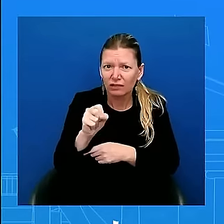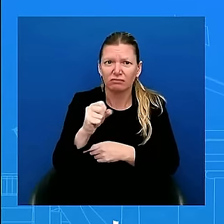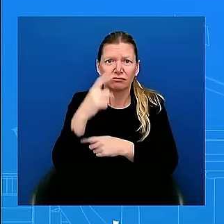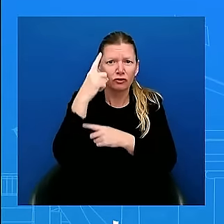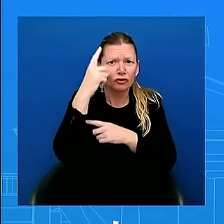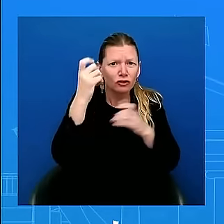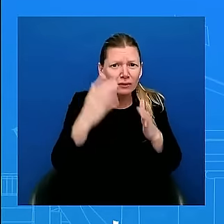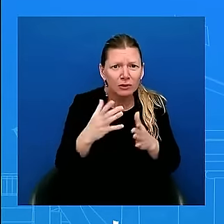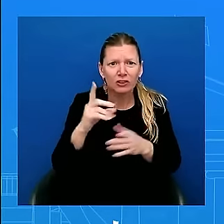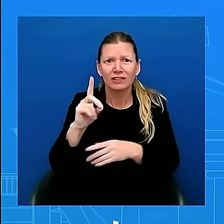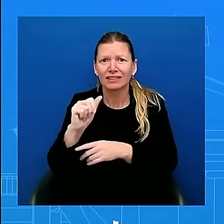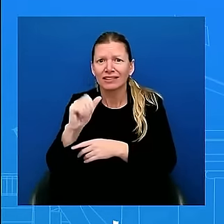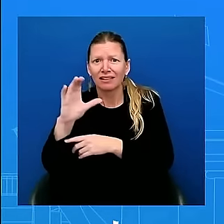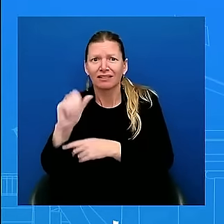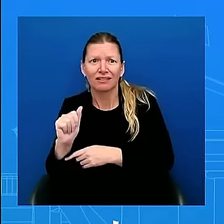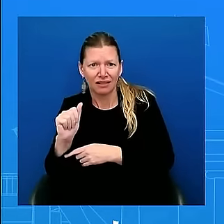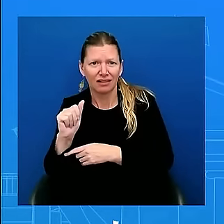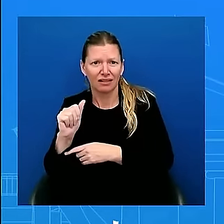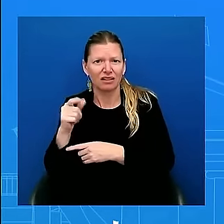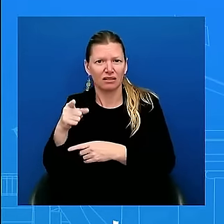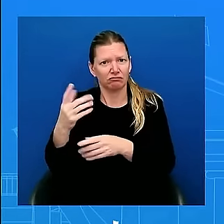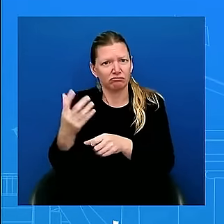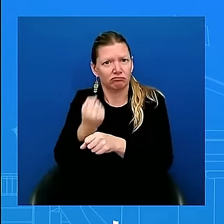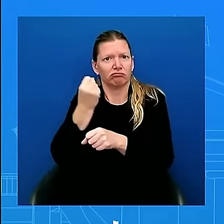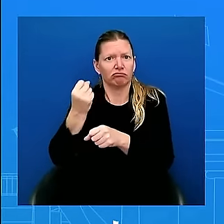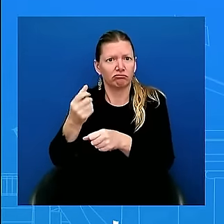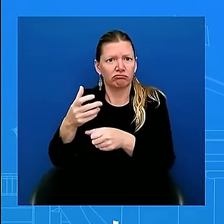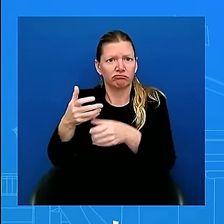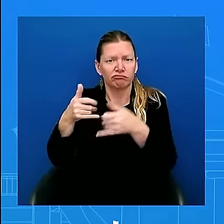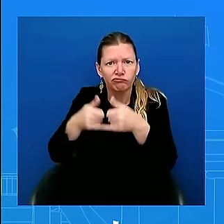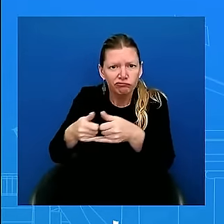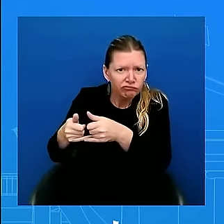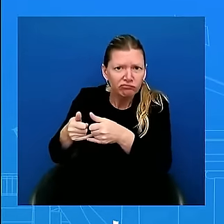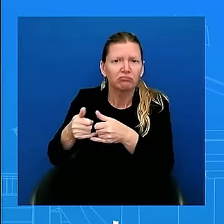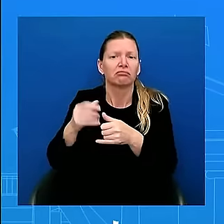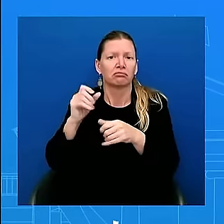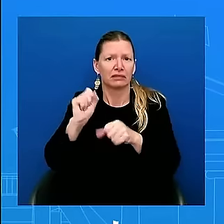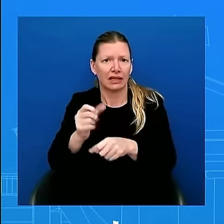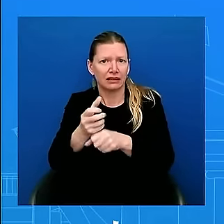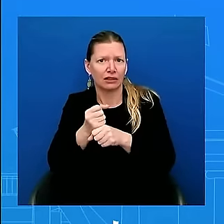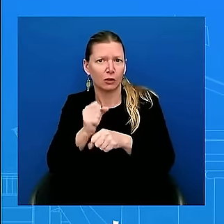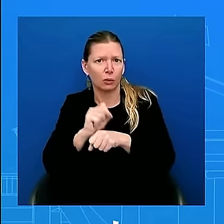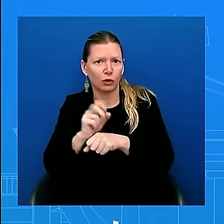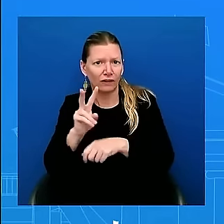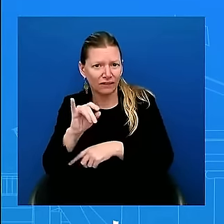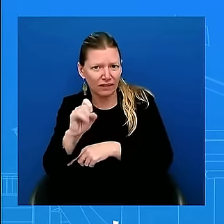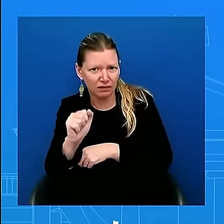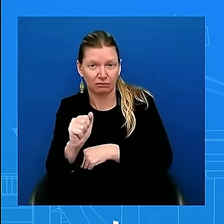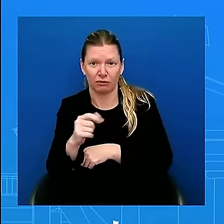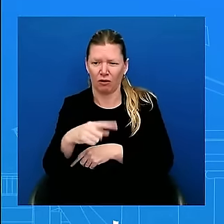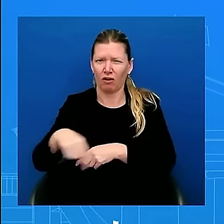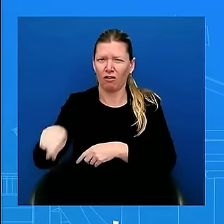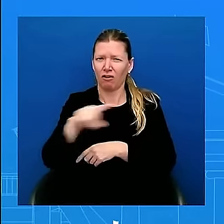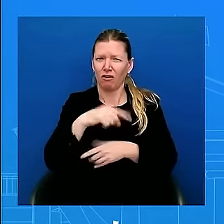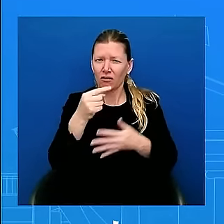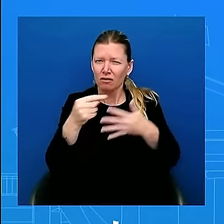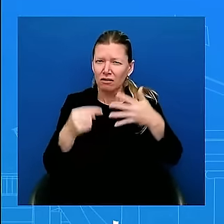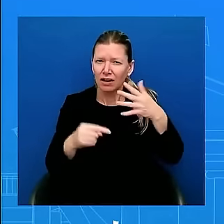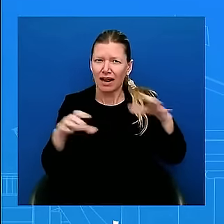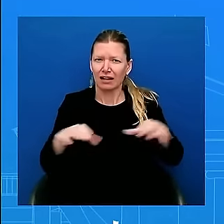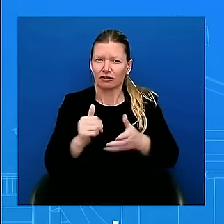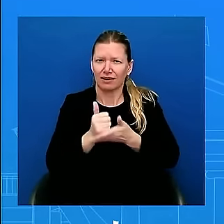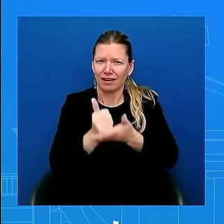and strengthen our economy. This administration will continue taking action to secure our border and fix our broken